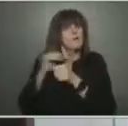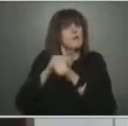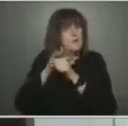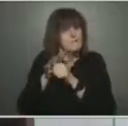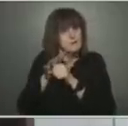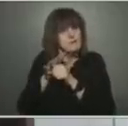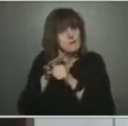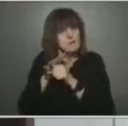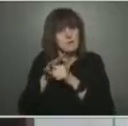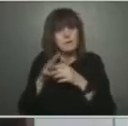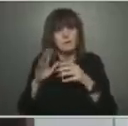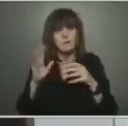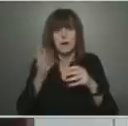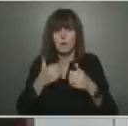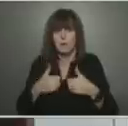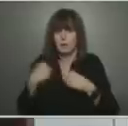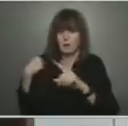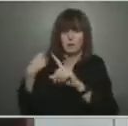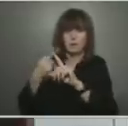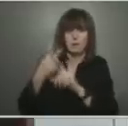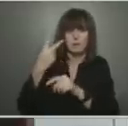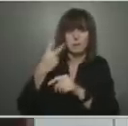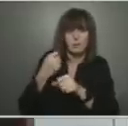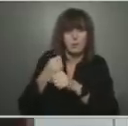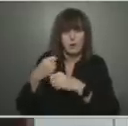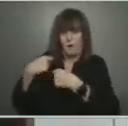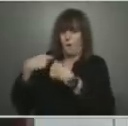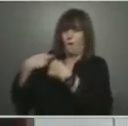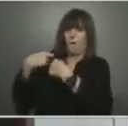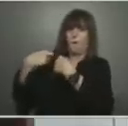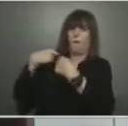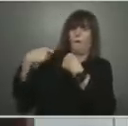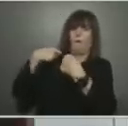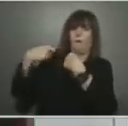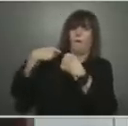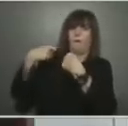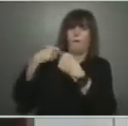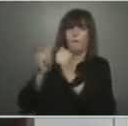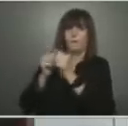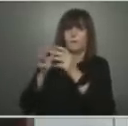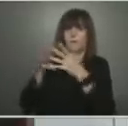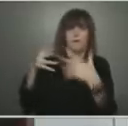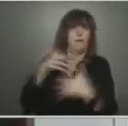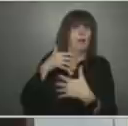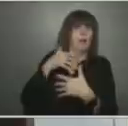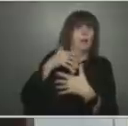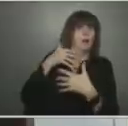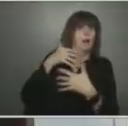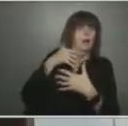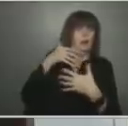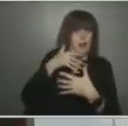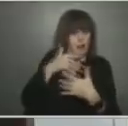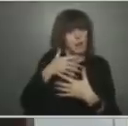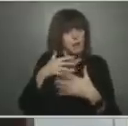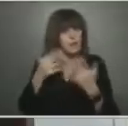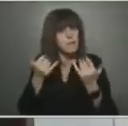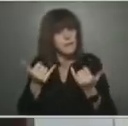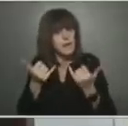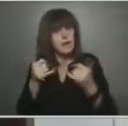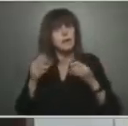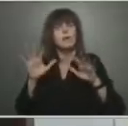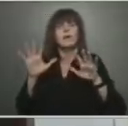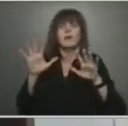for the last two years in a significant amount of fear. And now we're going to have to change some of that thinking.